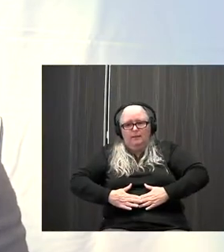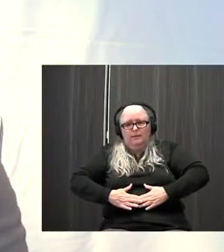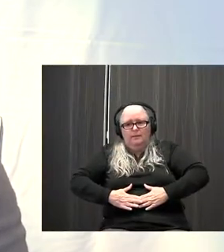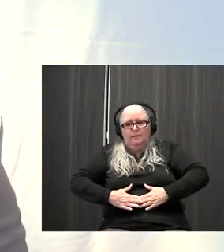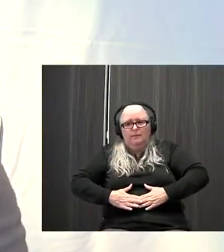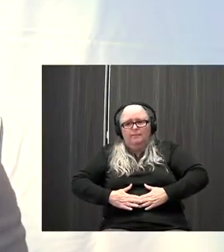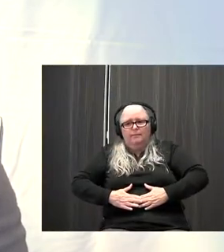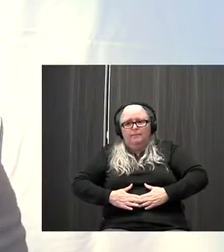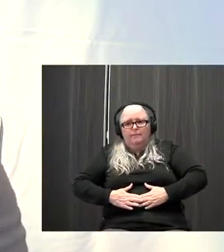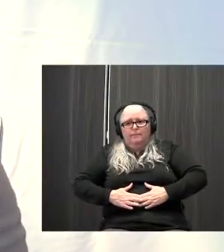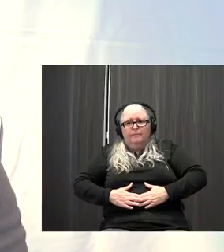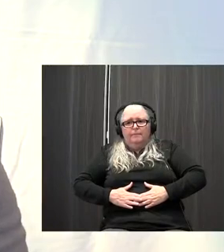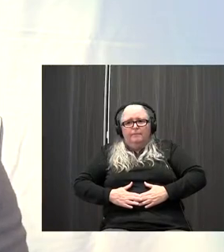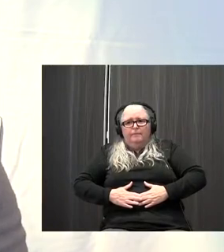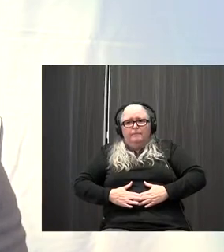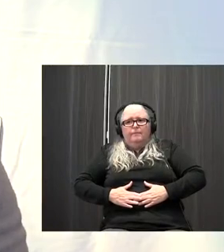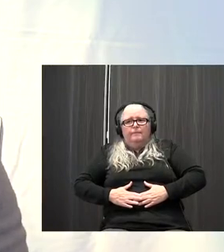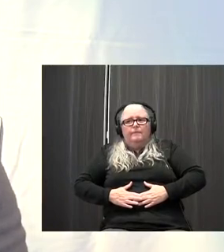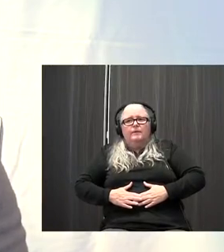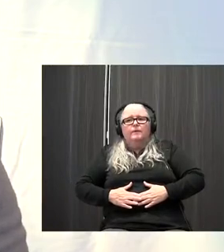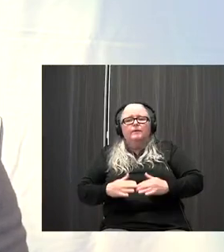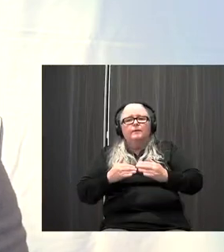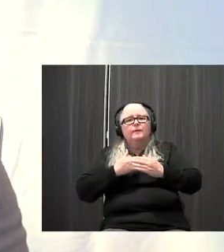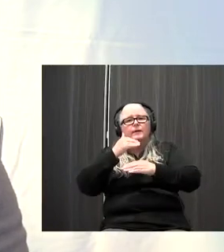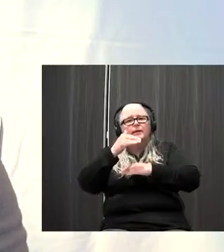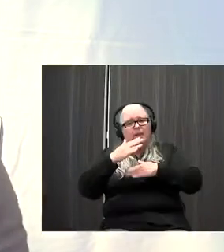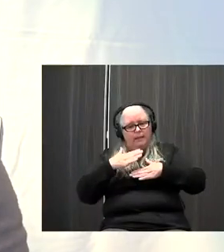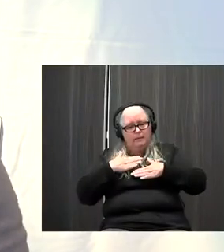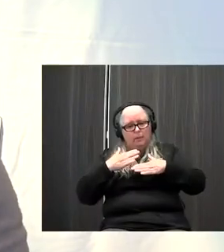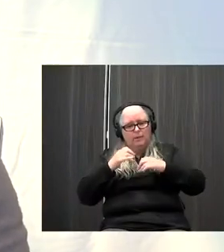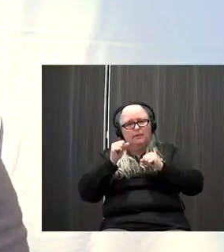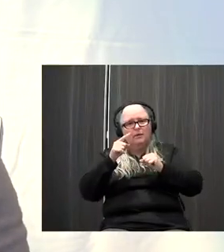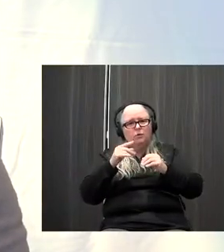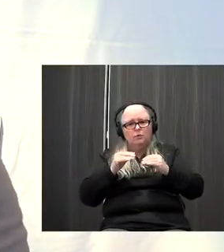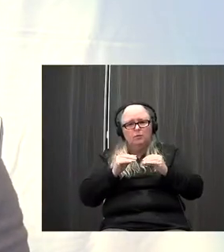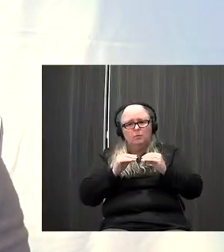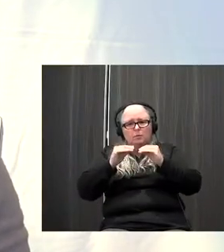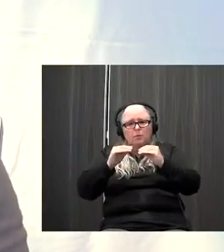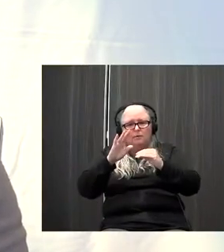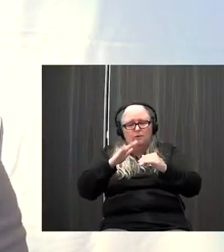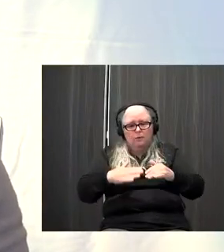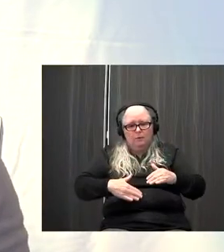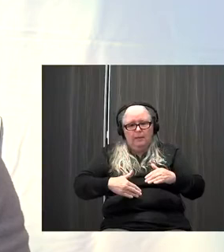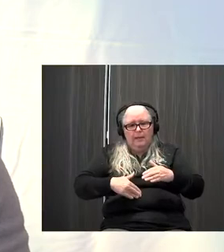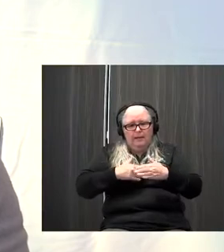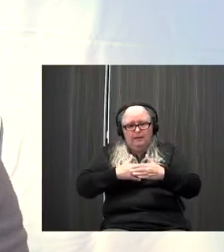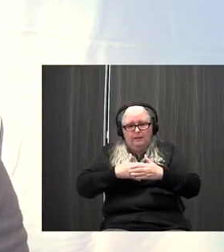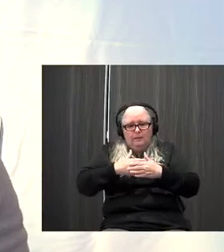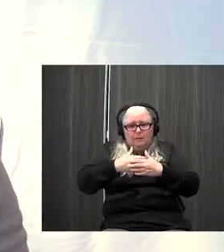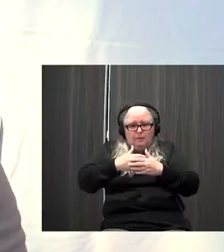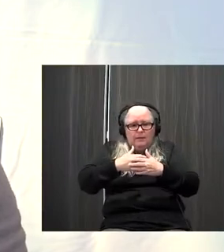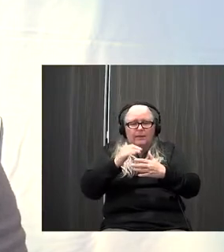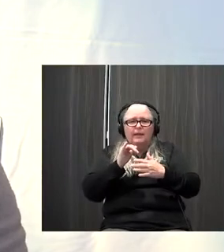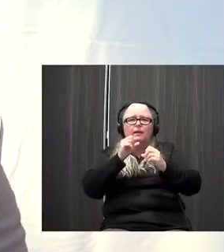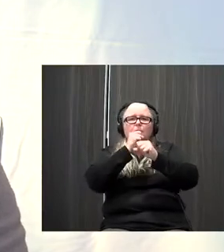And see if on your next breath, see if you can actually move your belly out, almost like it's a balloon filling with